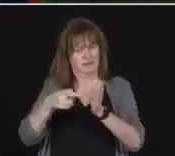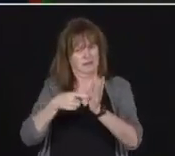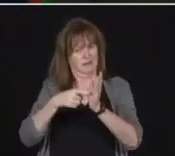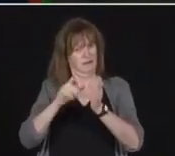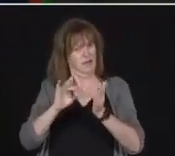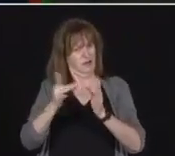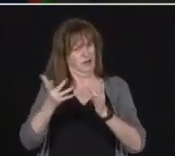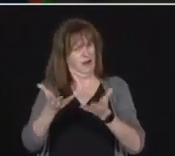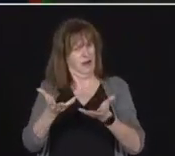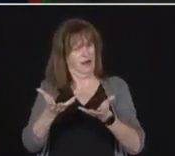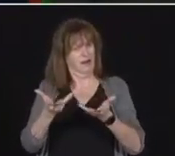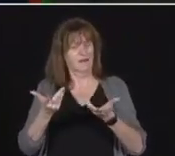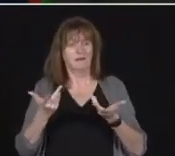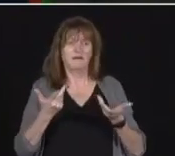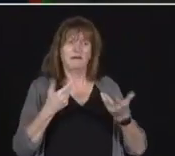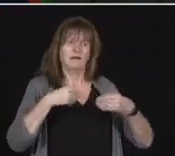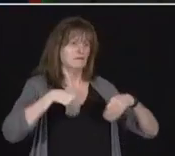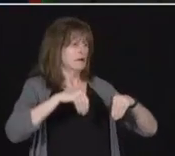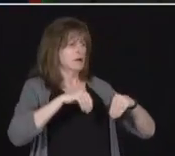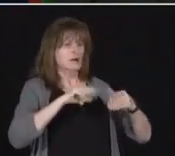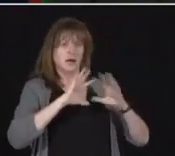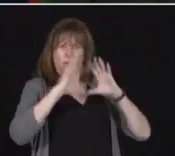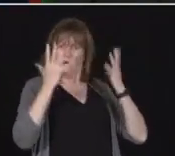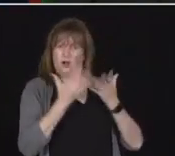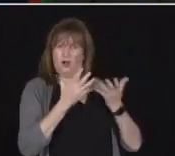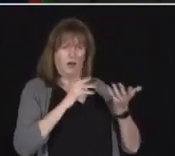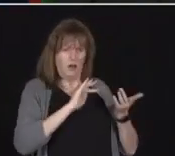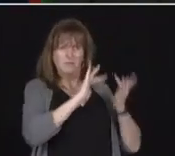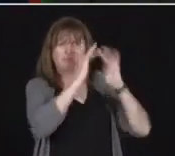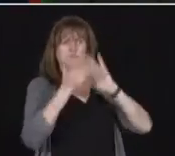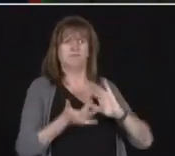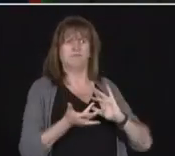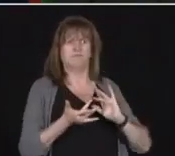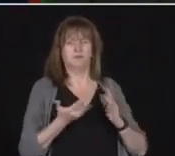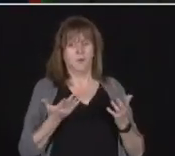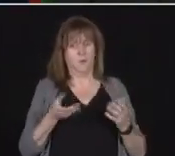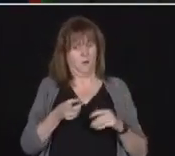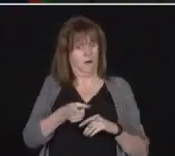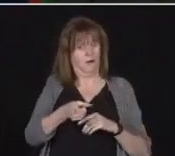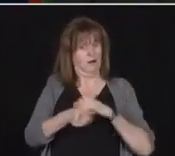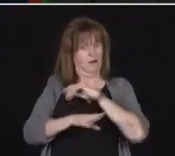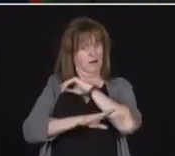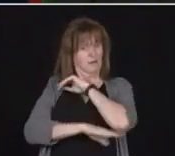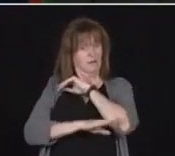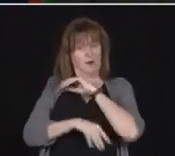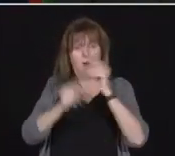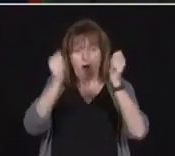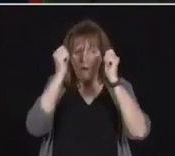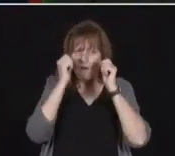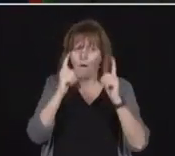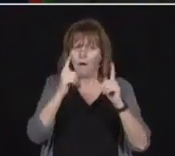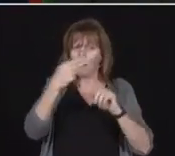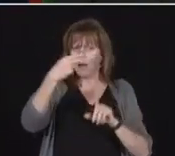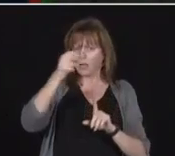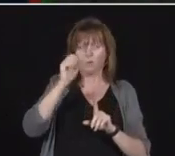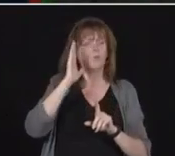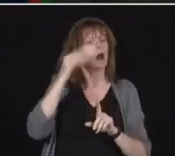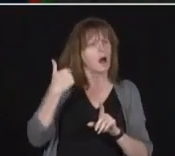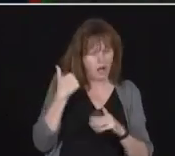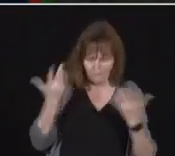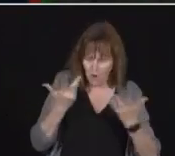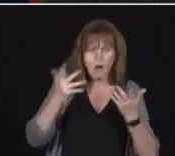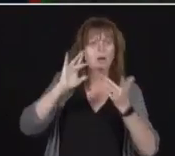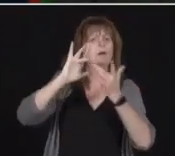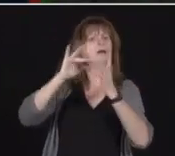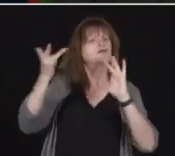is in every high school by this September. Every elementary school by the following September. This is an update for broadband modernization is